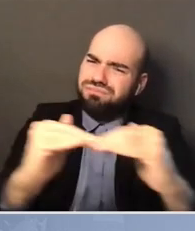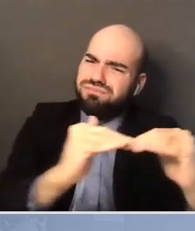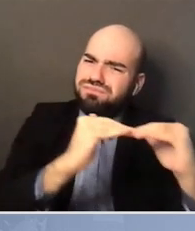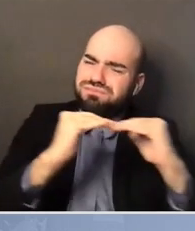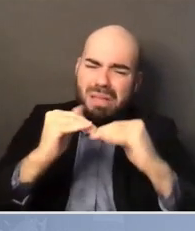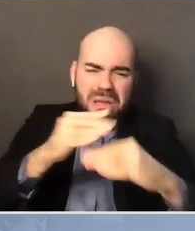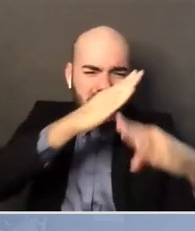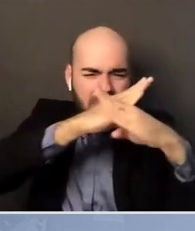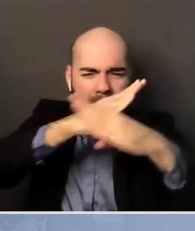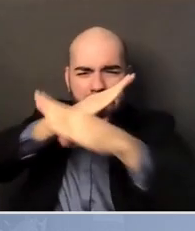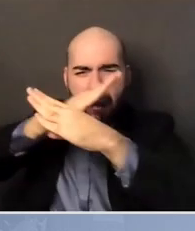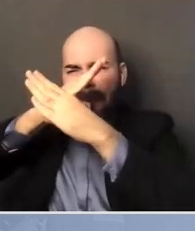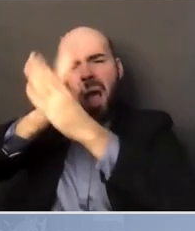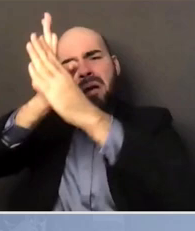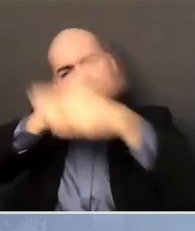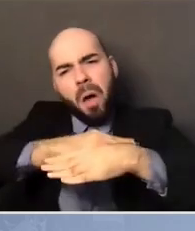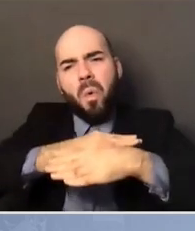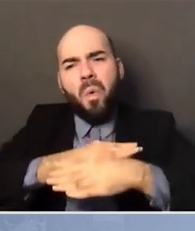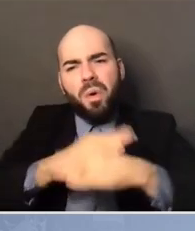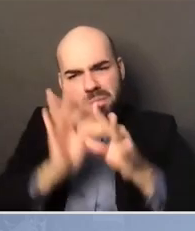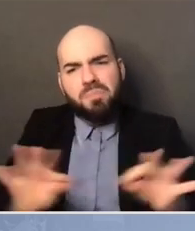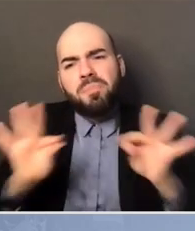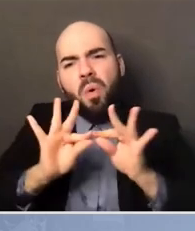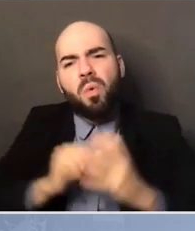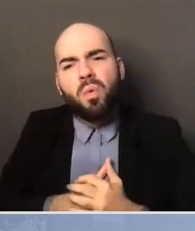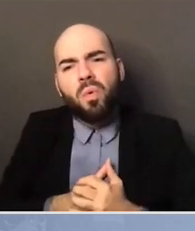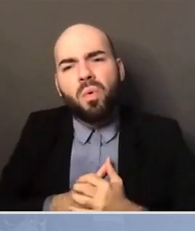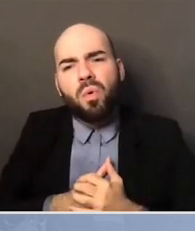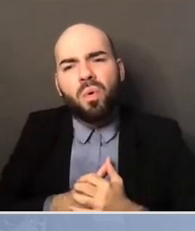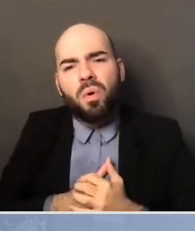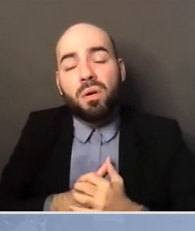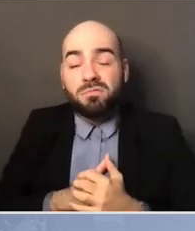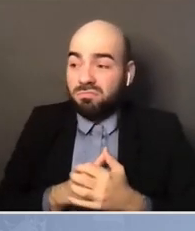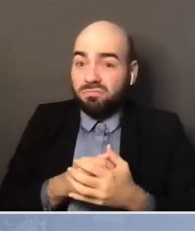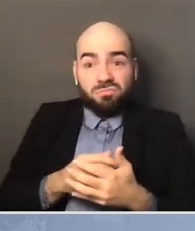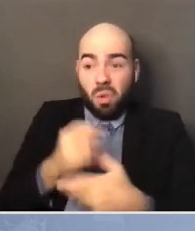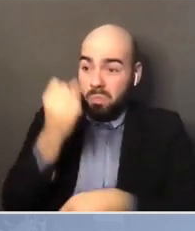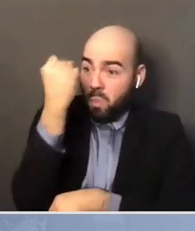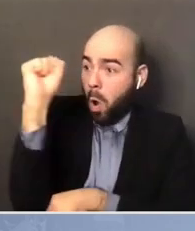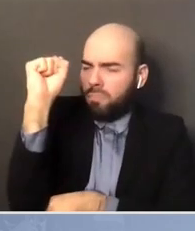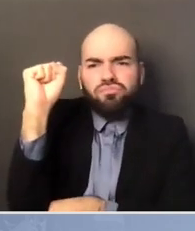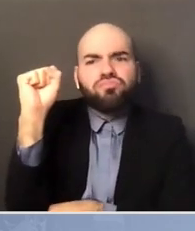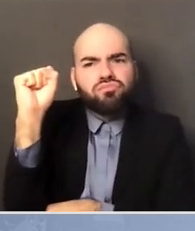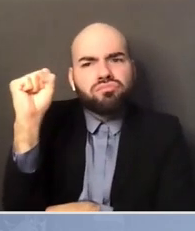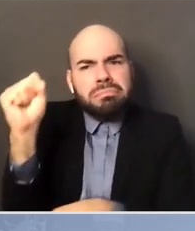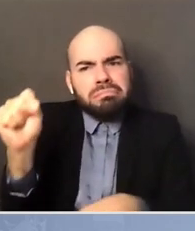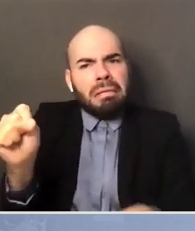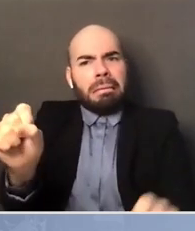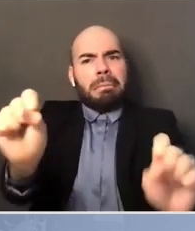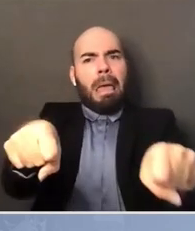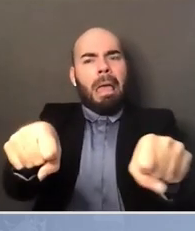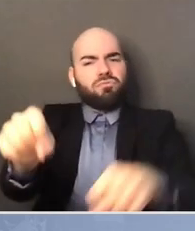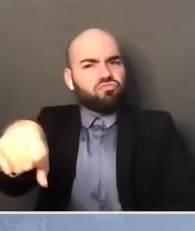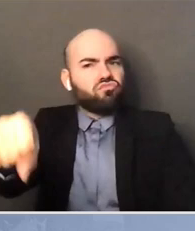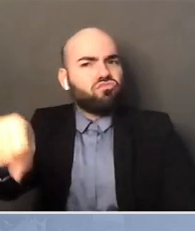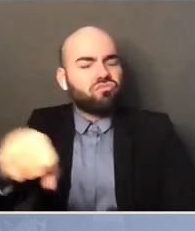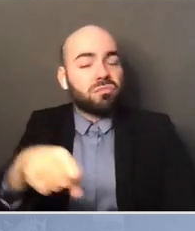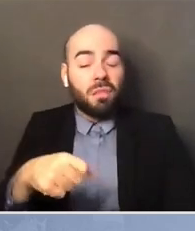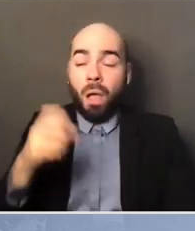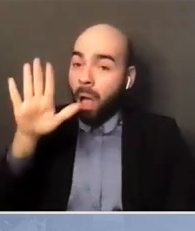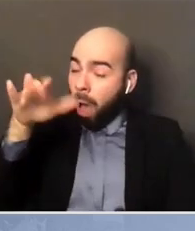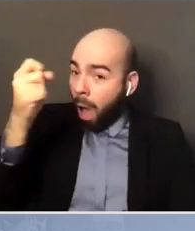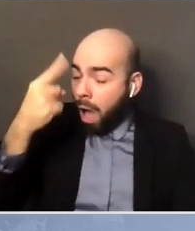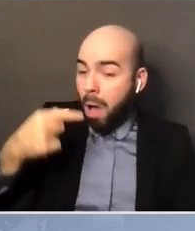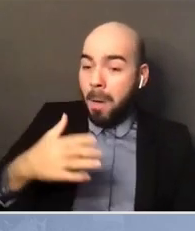So, there is room for protest. I was inspired originally by a